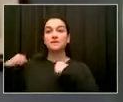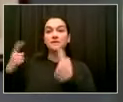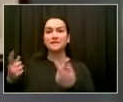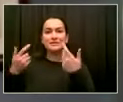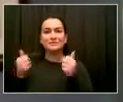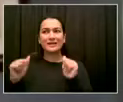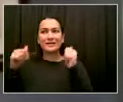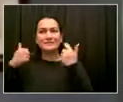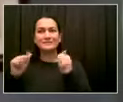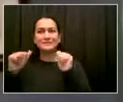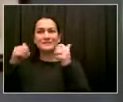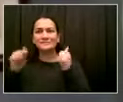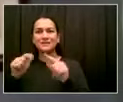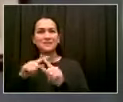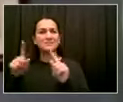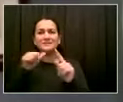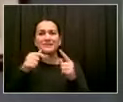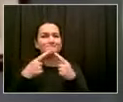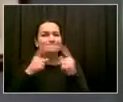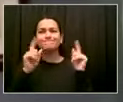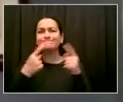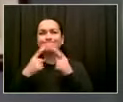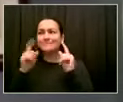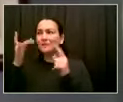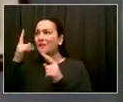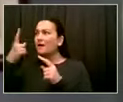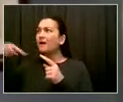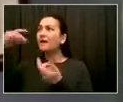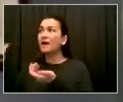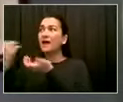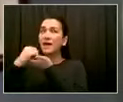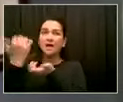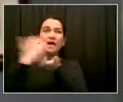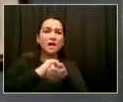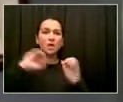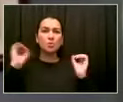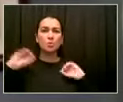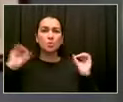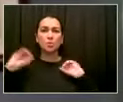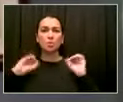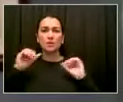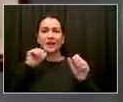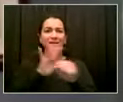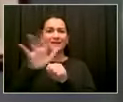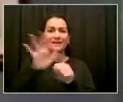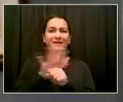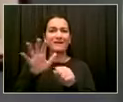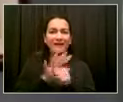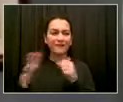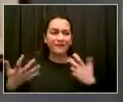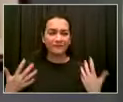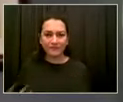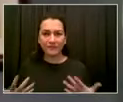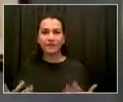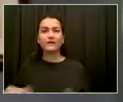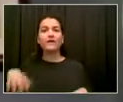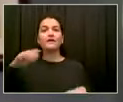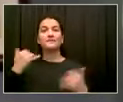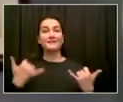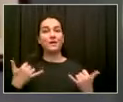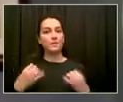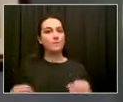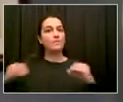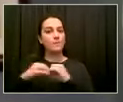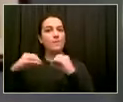and continue to go above and beyond, responding to shootings across the peninsula in Redfern and Hamill Houses, providing food